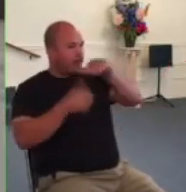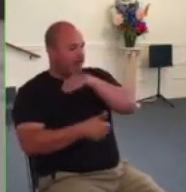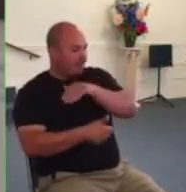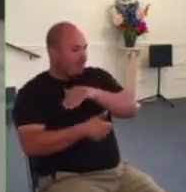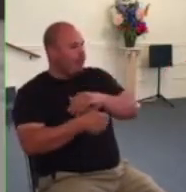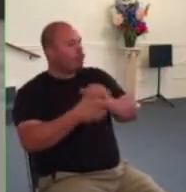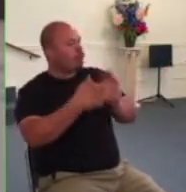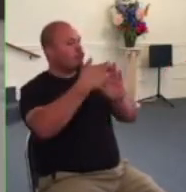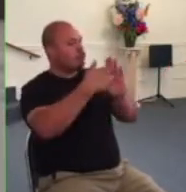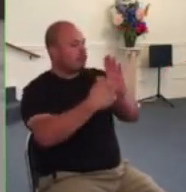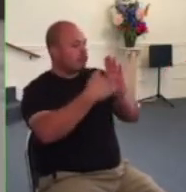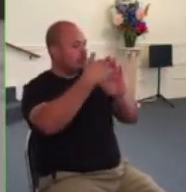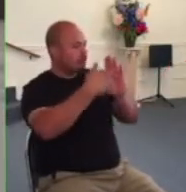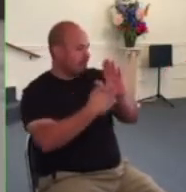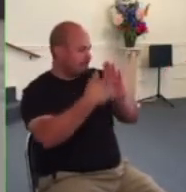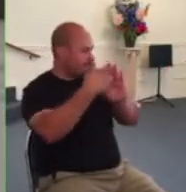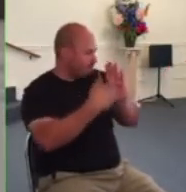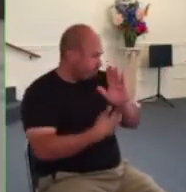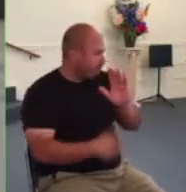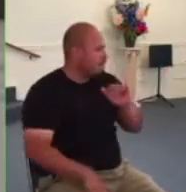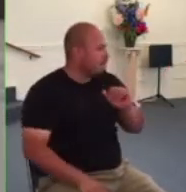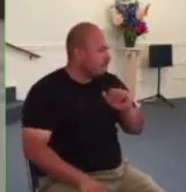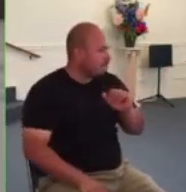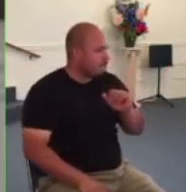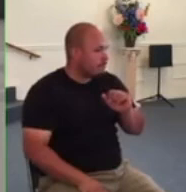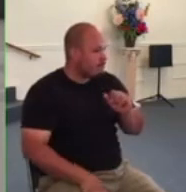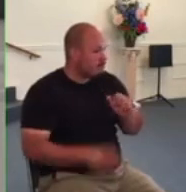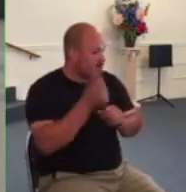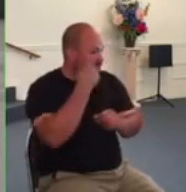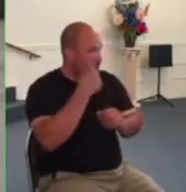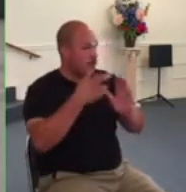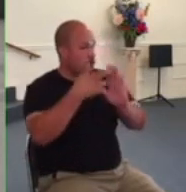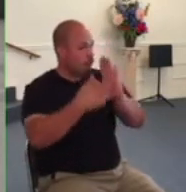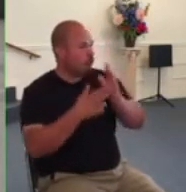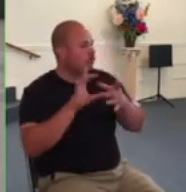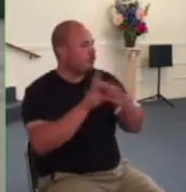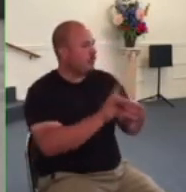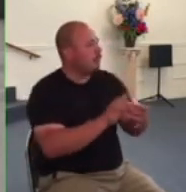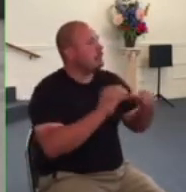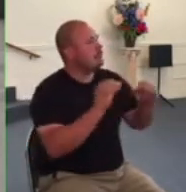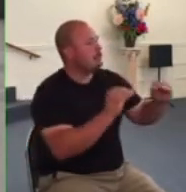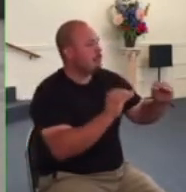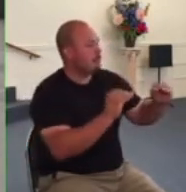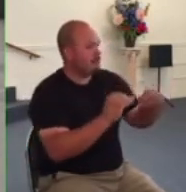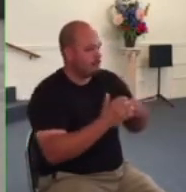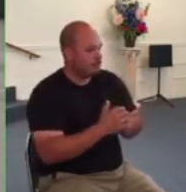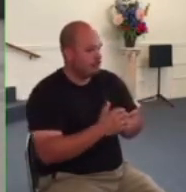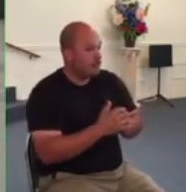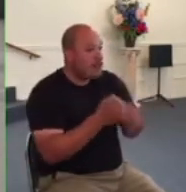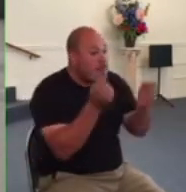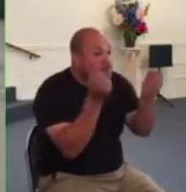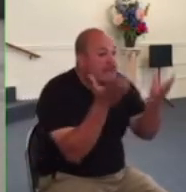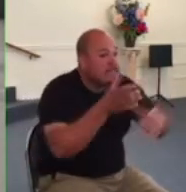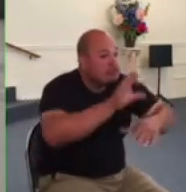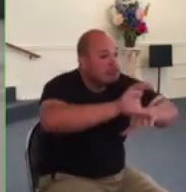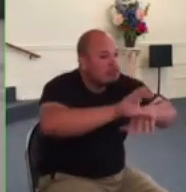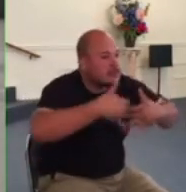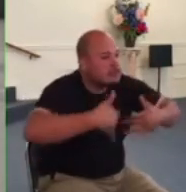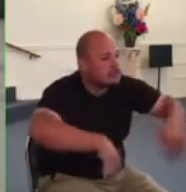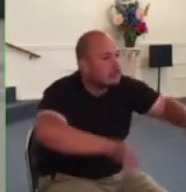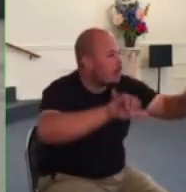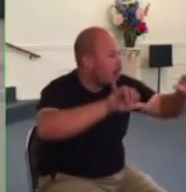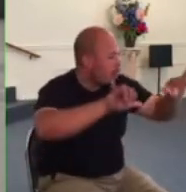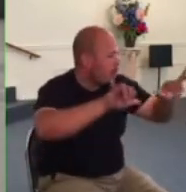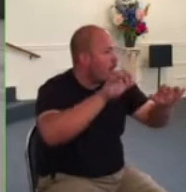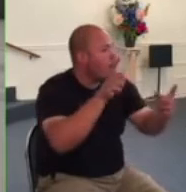perhaps their teaching a lot of chinese christians choose to meet secretly rather than to submit to